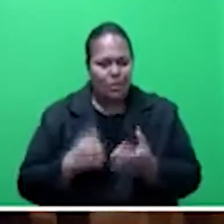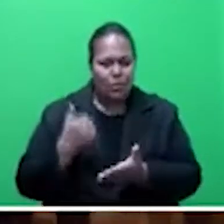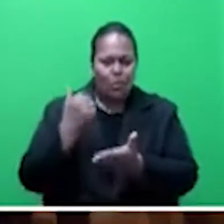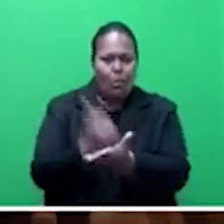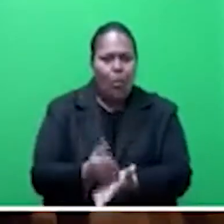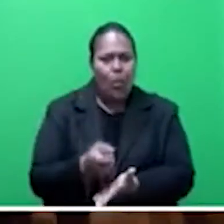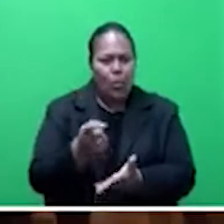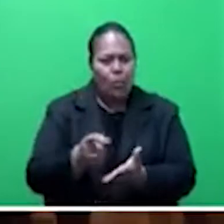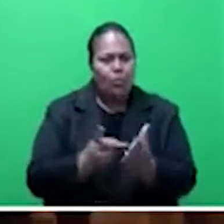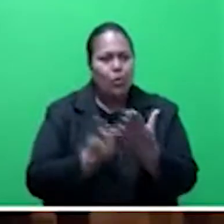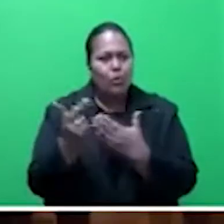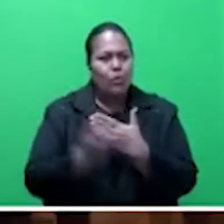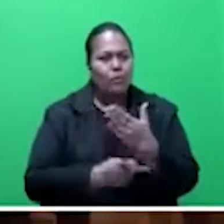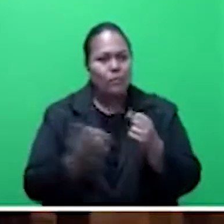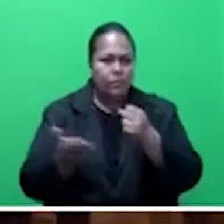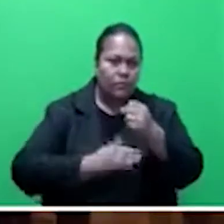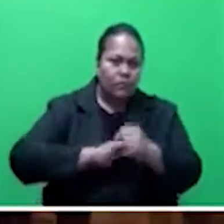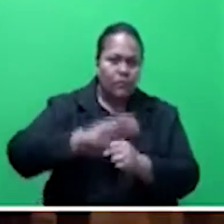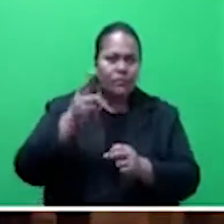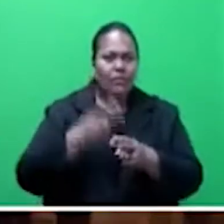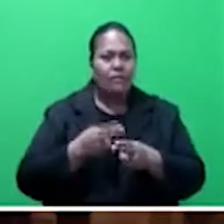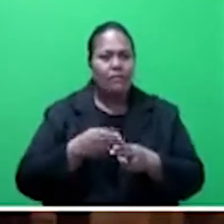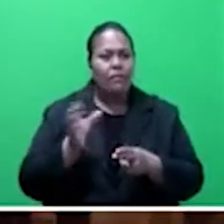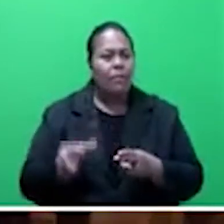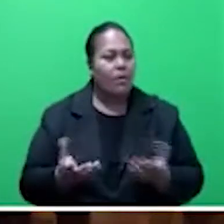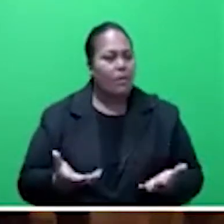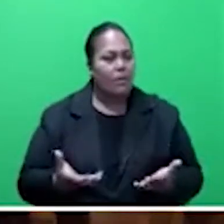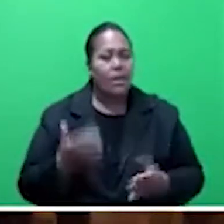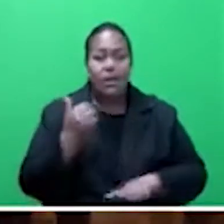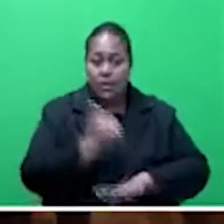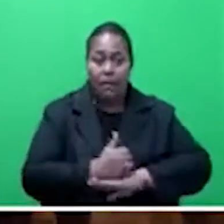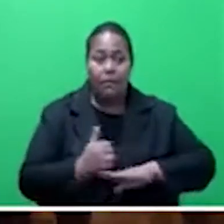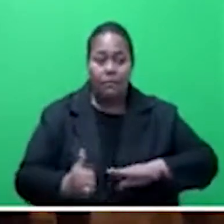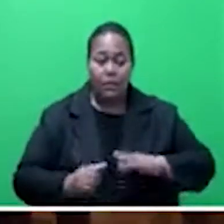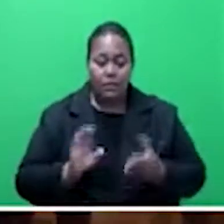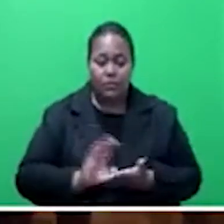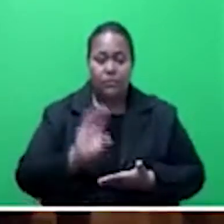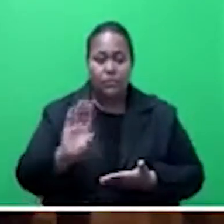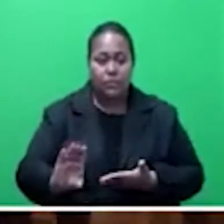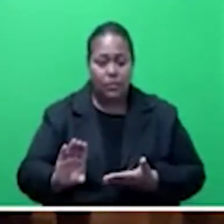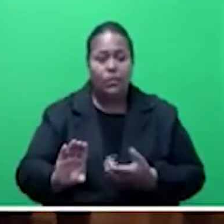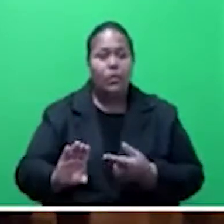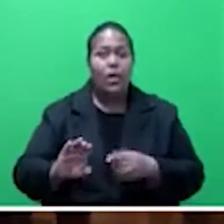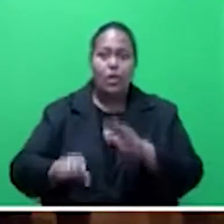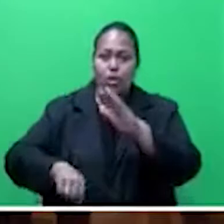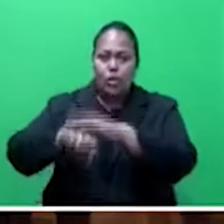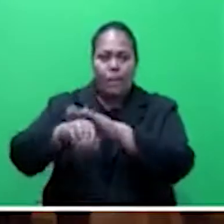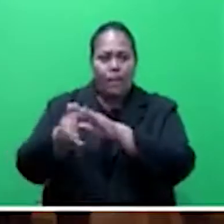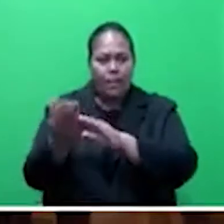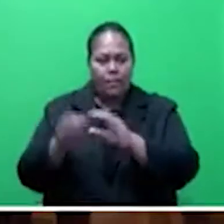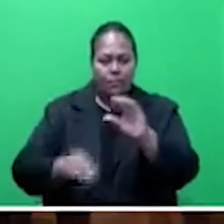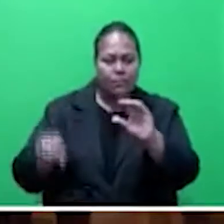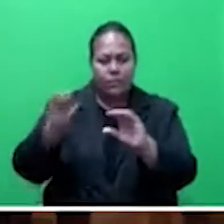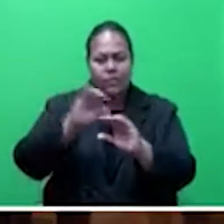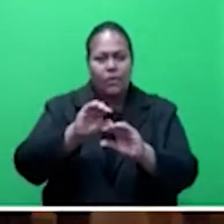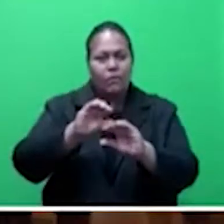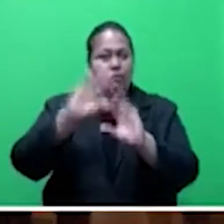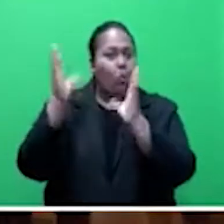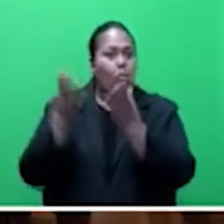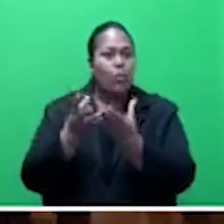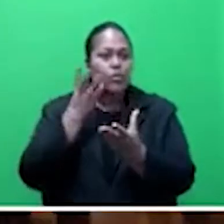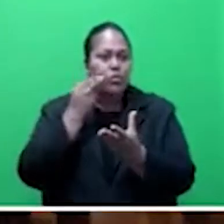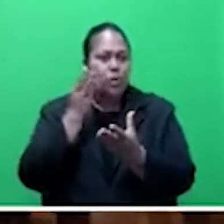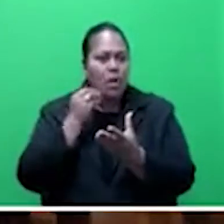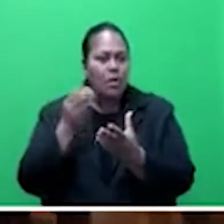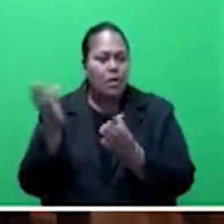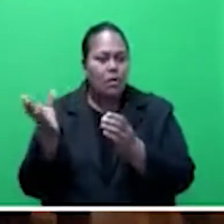for cane growers. Government funds are top up on the world market price for sugar. That means when